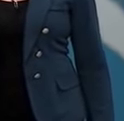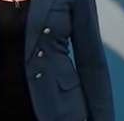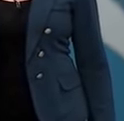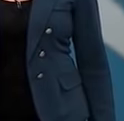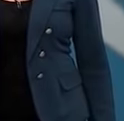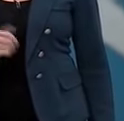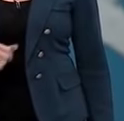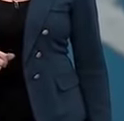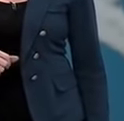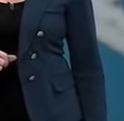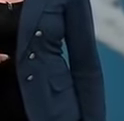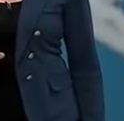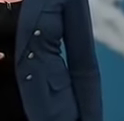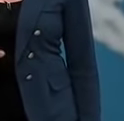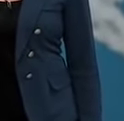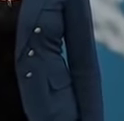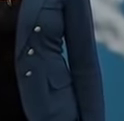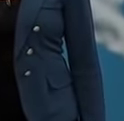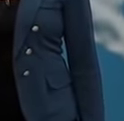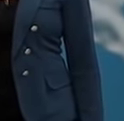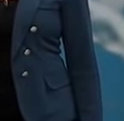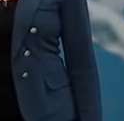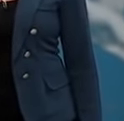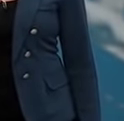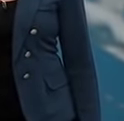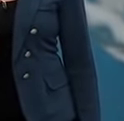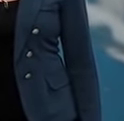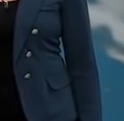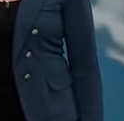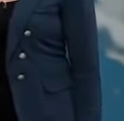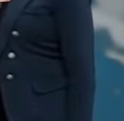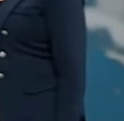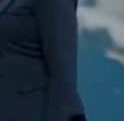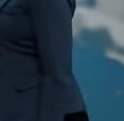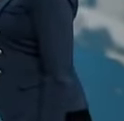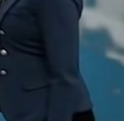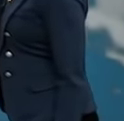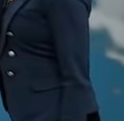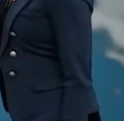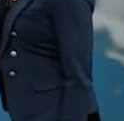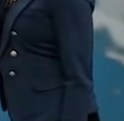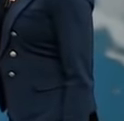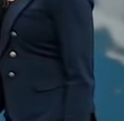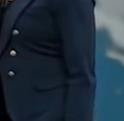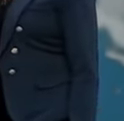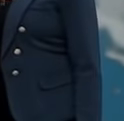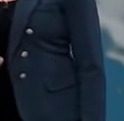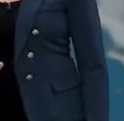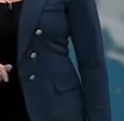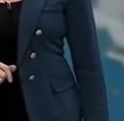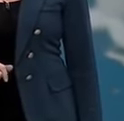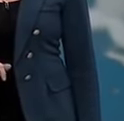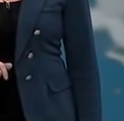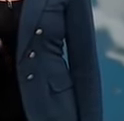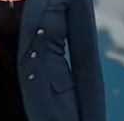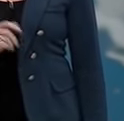them forming yet again over that same part of South Africa. But also been quite uncertain about that thunderstorm activity at the moment. And they can't seem